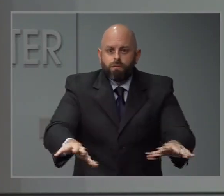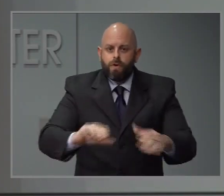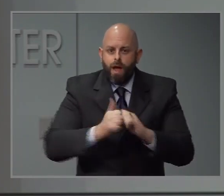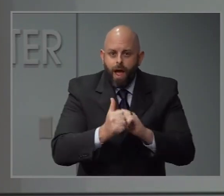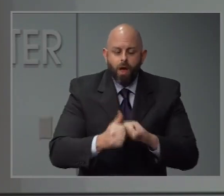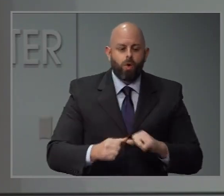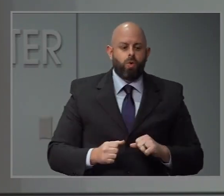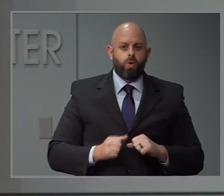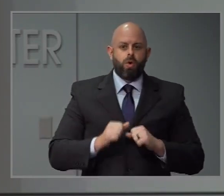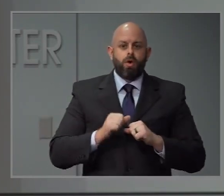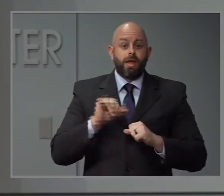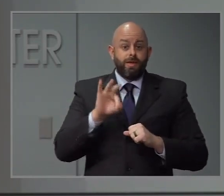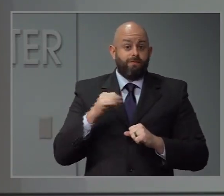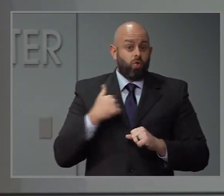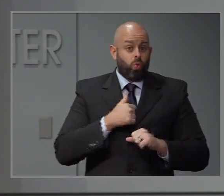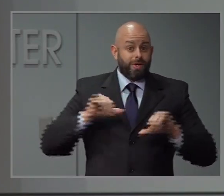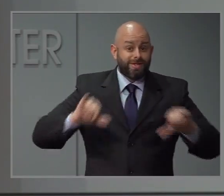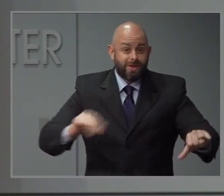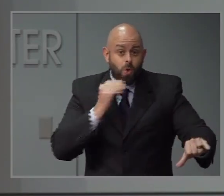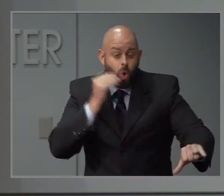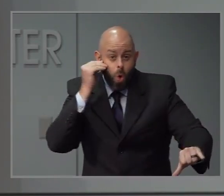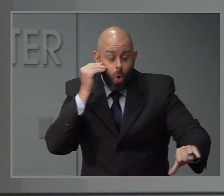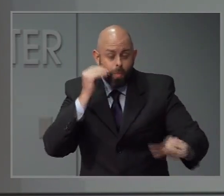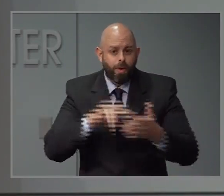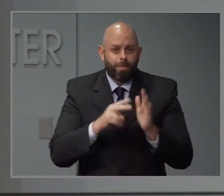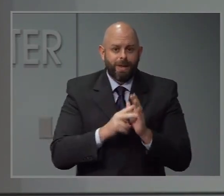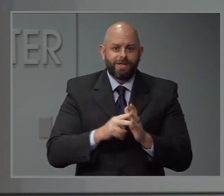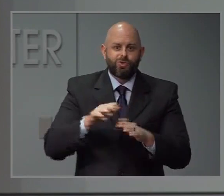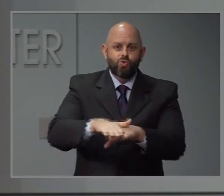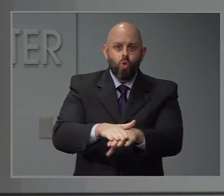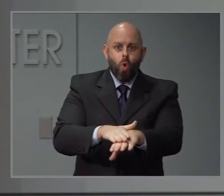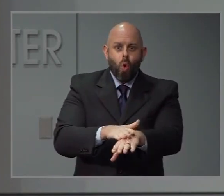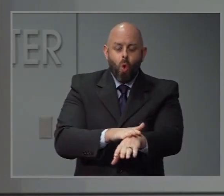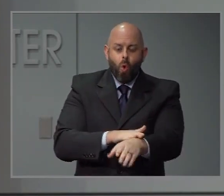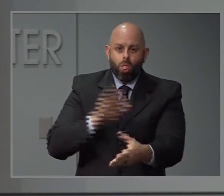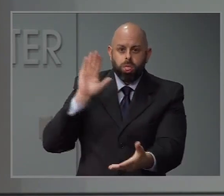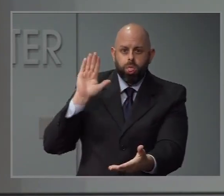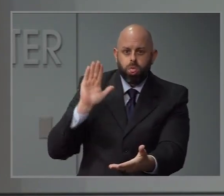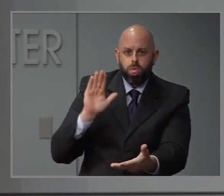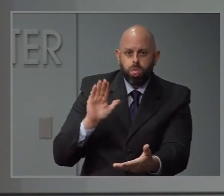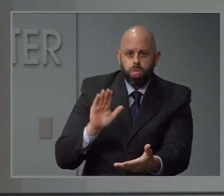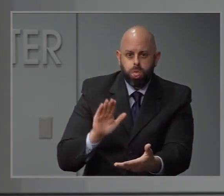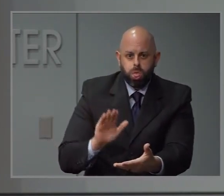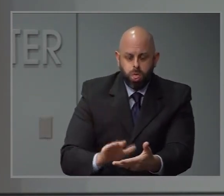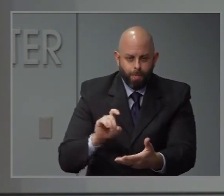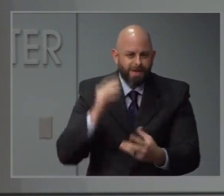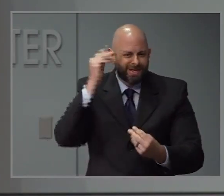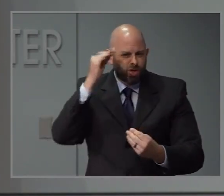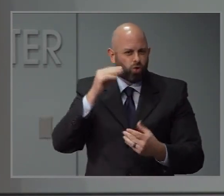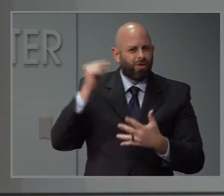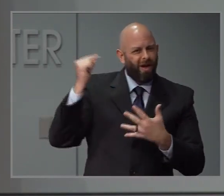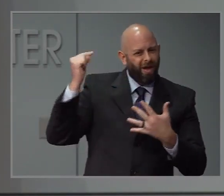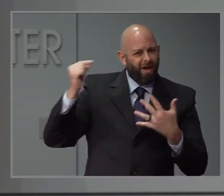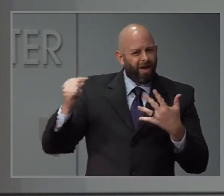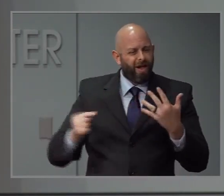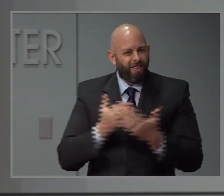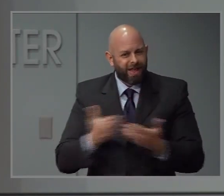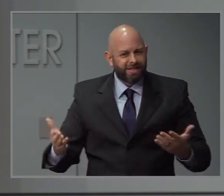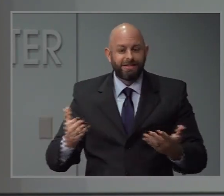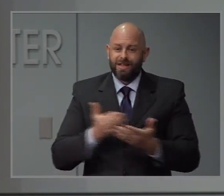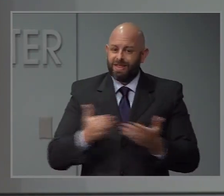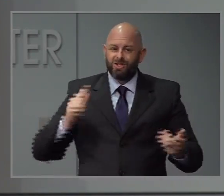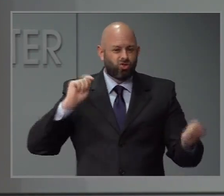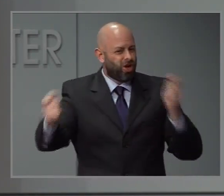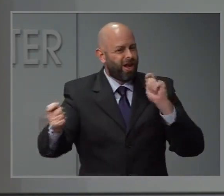efforts to stay home might slow the spread of the virus, and how they build that into the model. So these things are changing so often